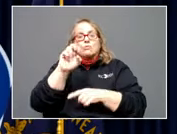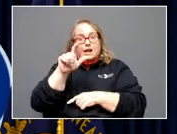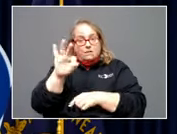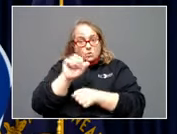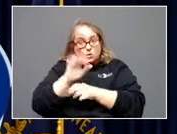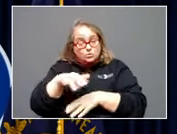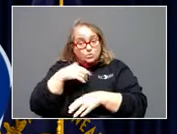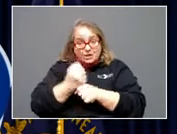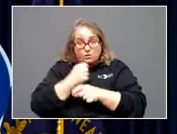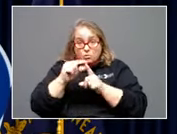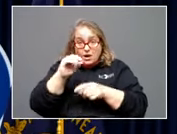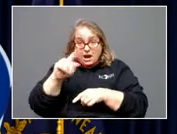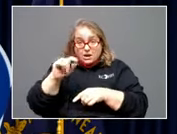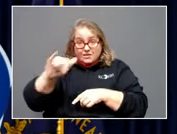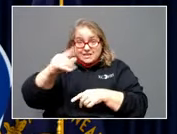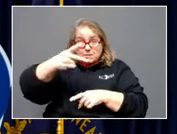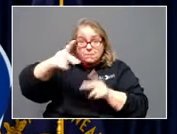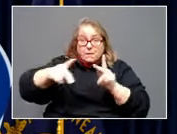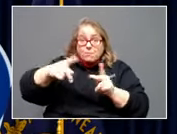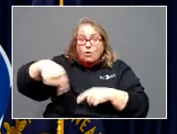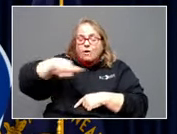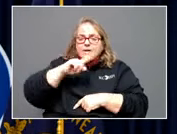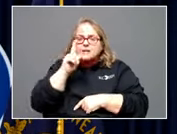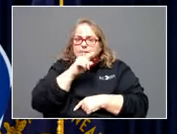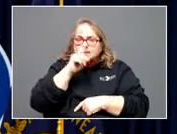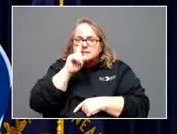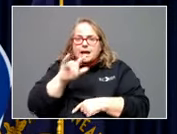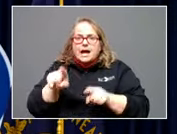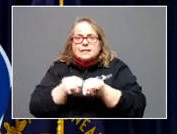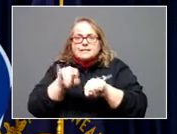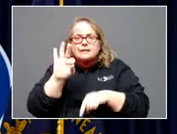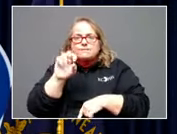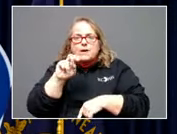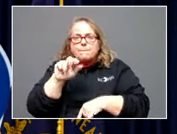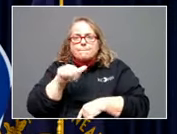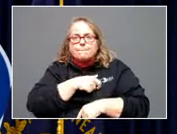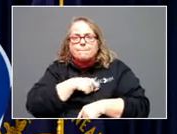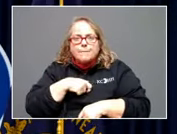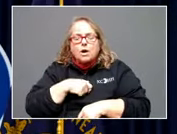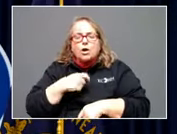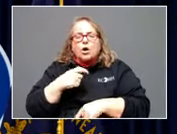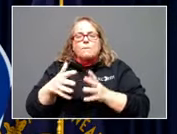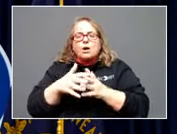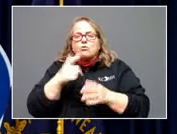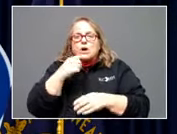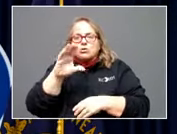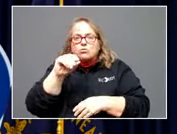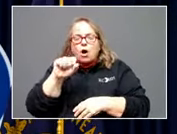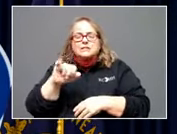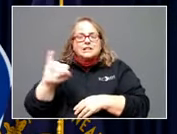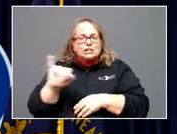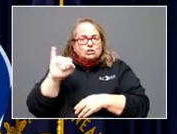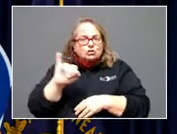these individuals are posing as FEMA representatives, American Red Cross workers, insurance adjustments, contractors for debris removal,